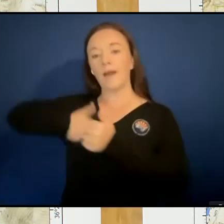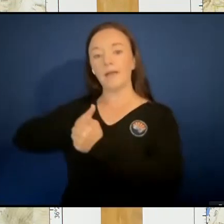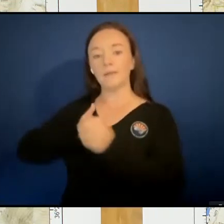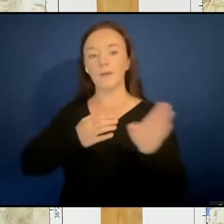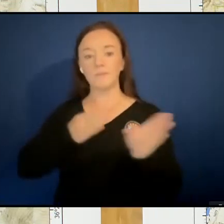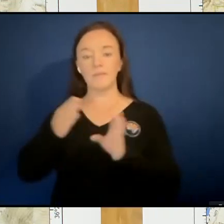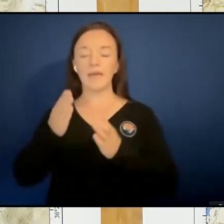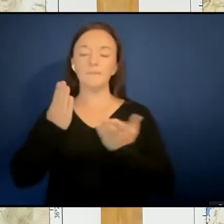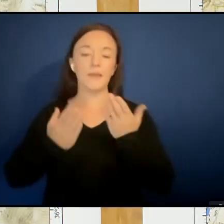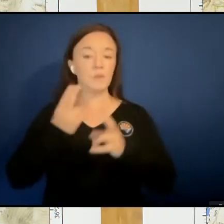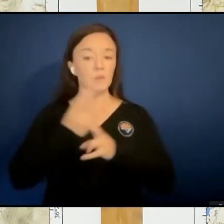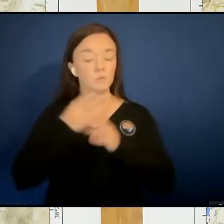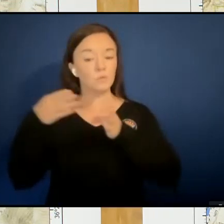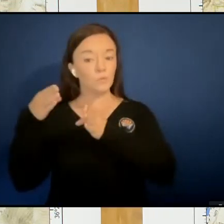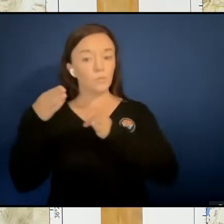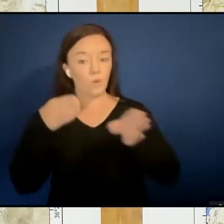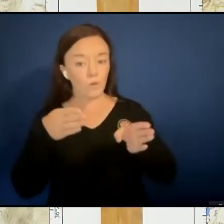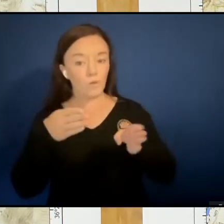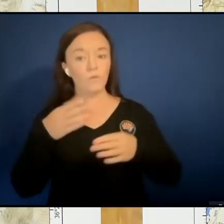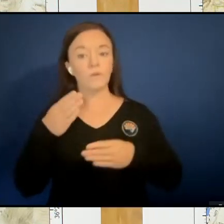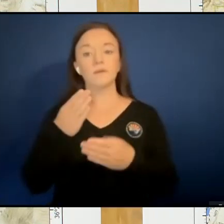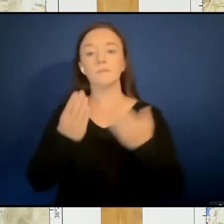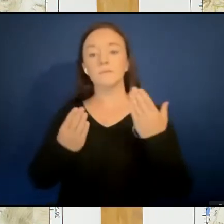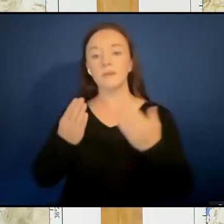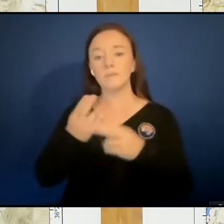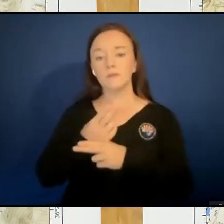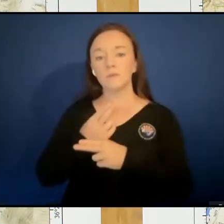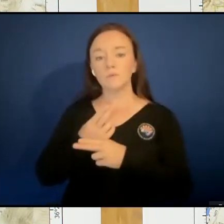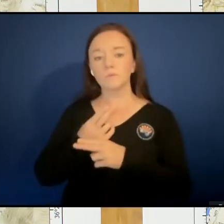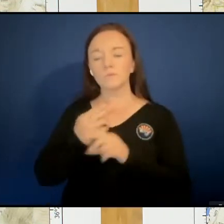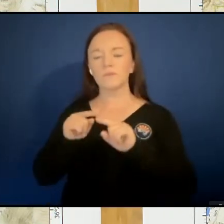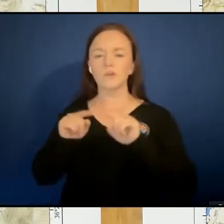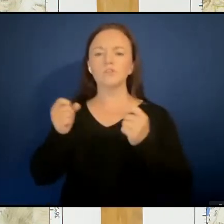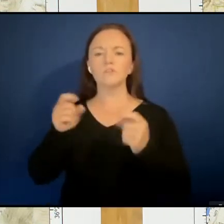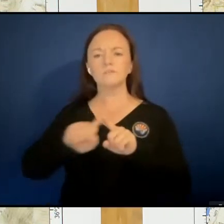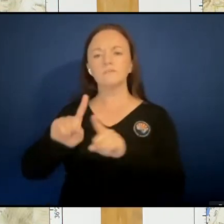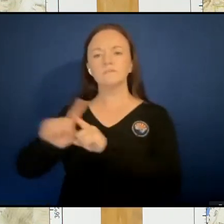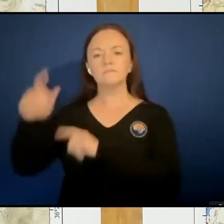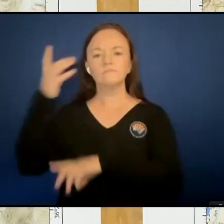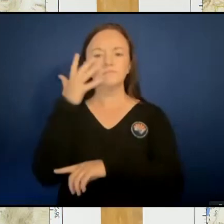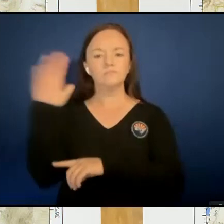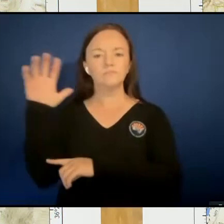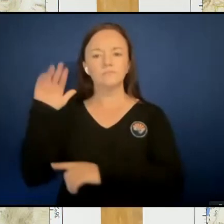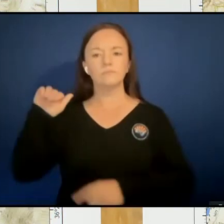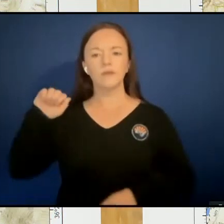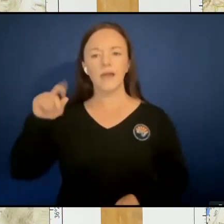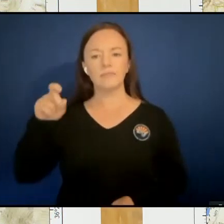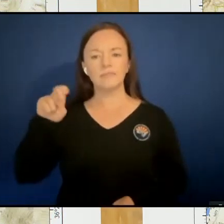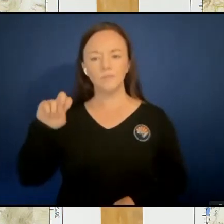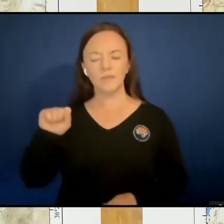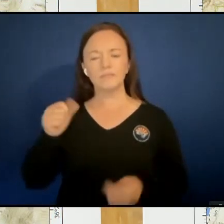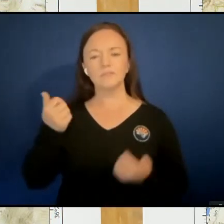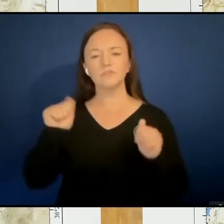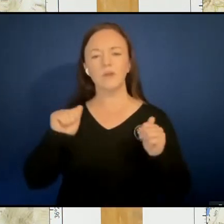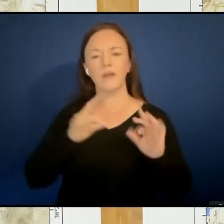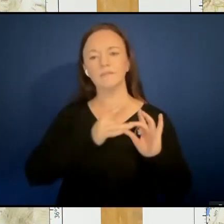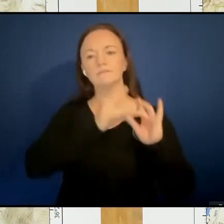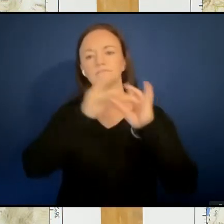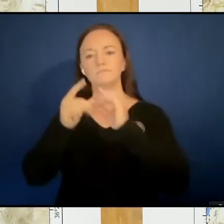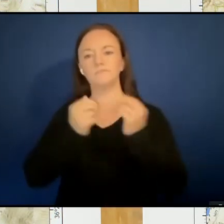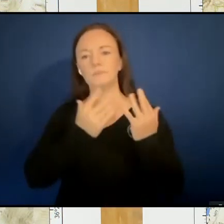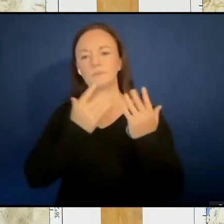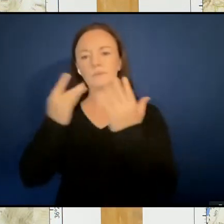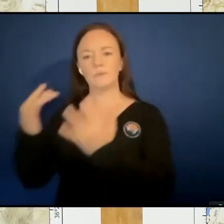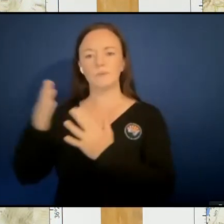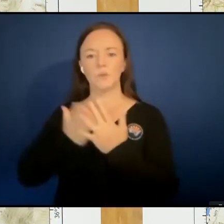road or maybe try to use the, there's a bunch of aspens across here, try to tie it into these Aspen fields. And so